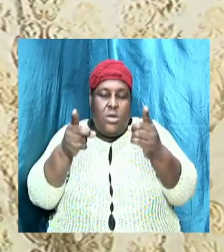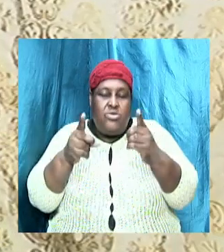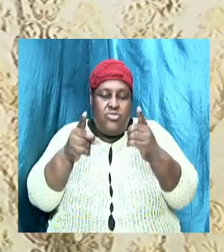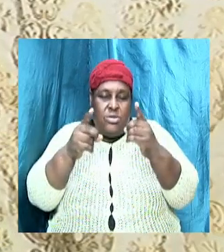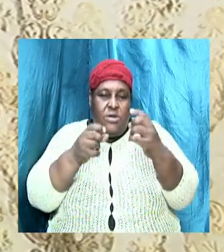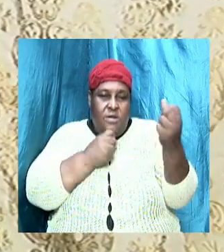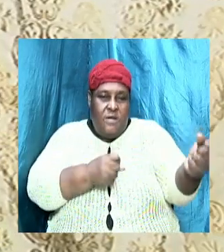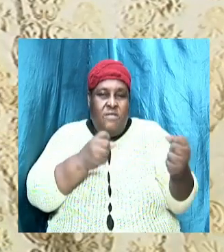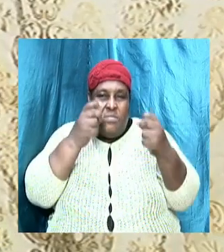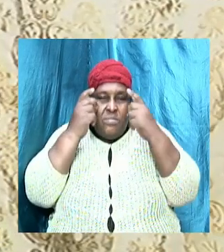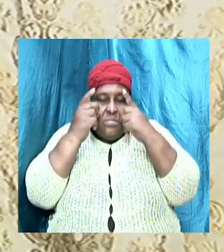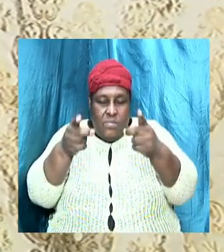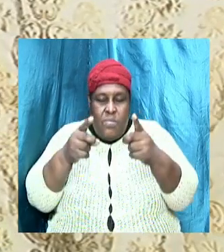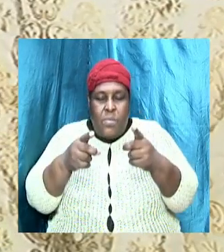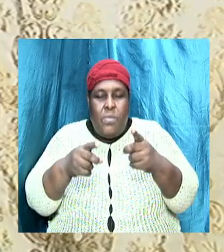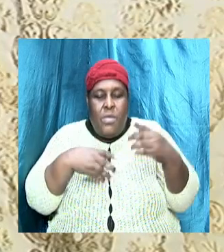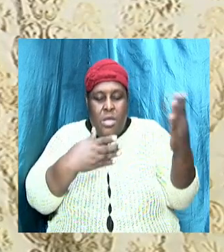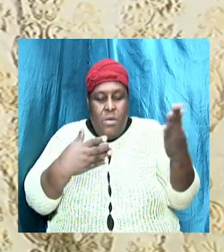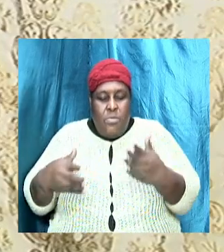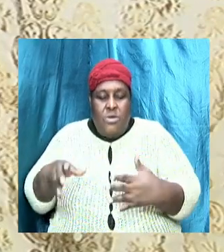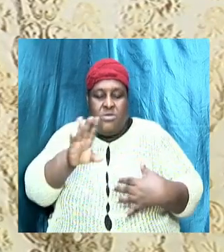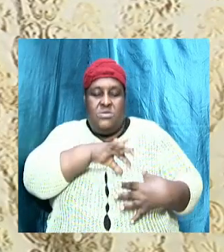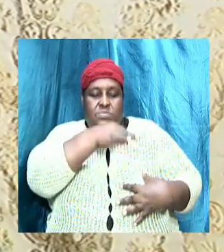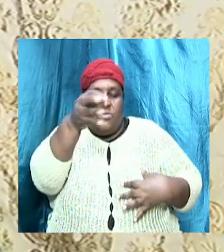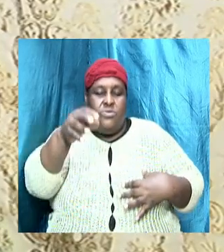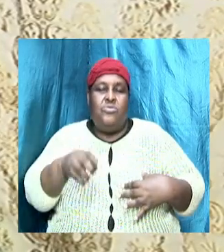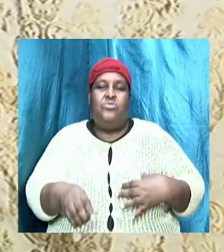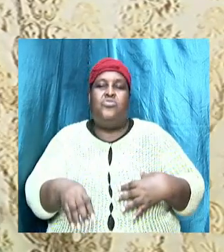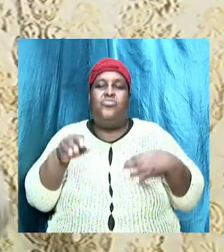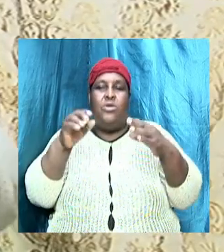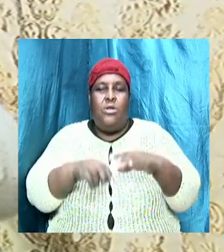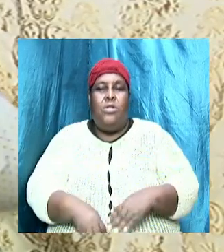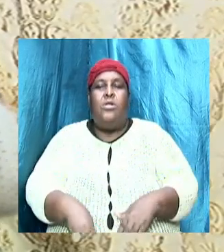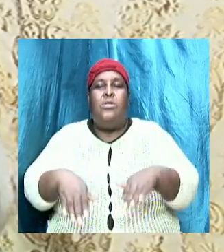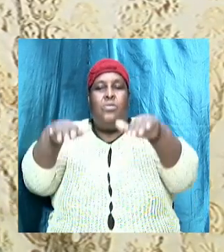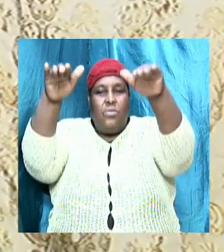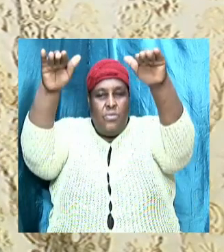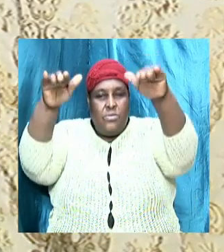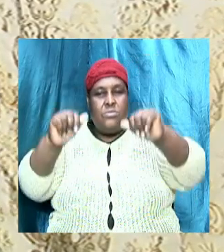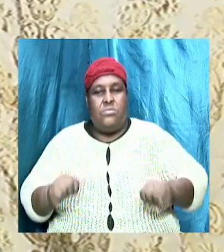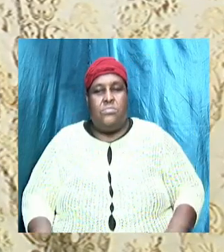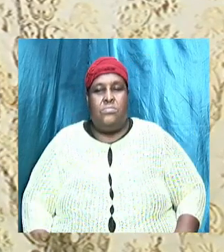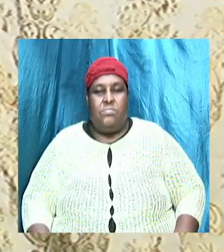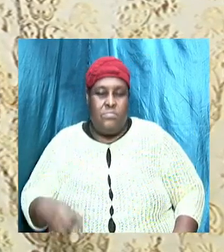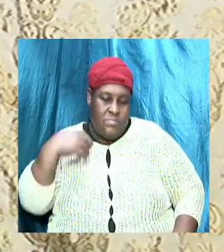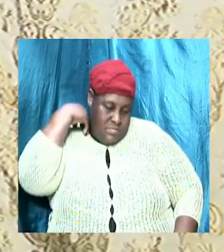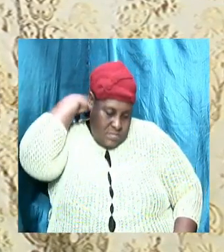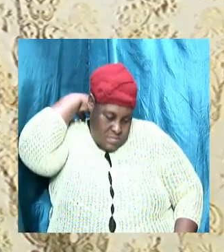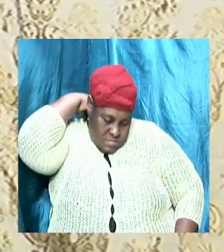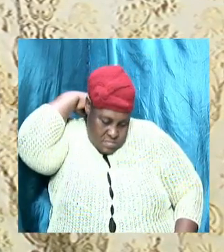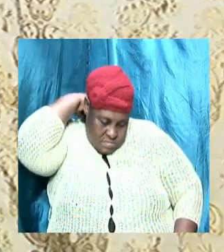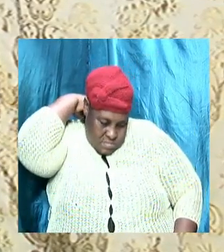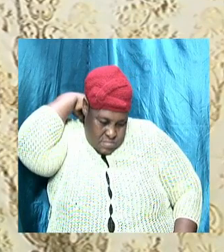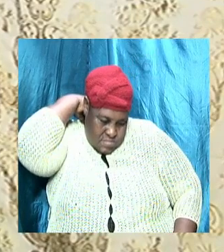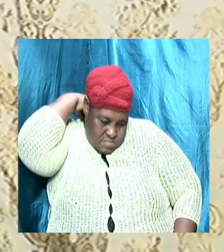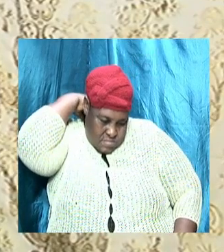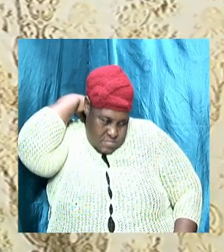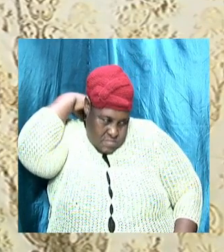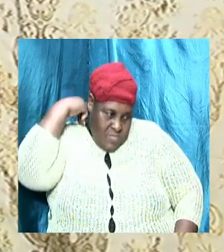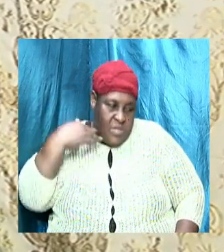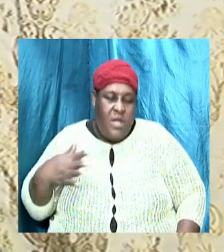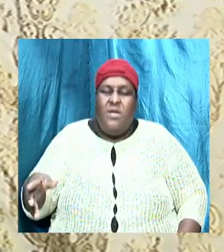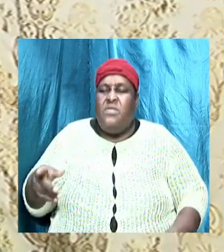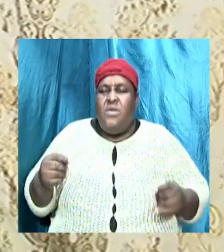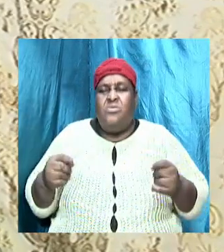brings spiritual growth, right? And the things that we used to do, we do them no